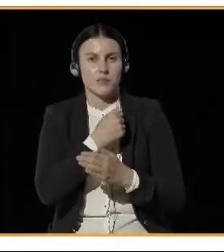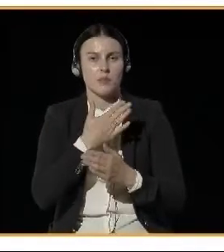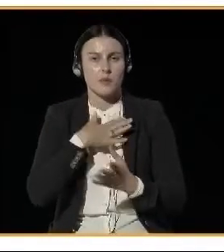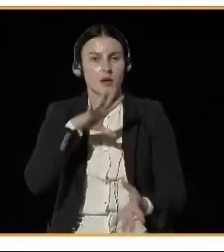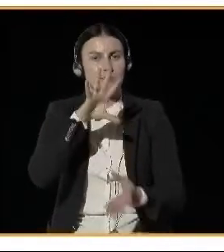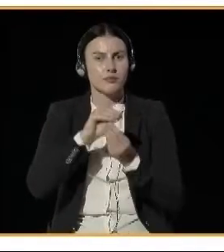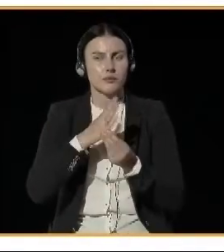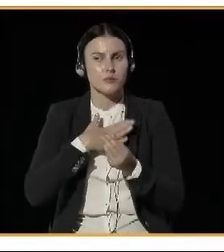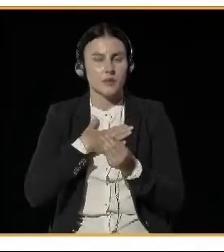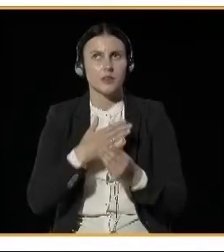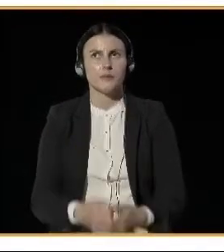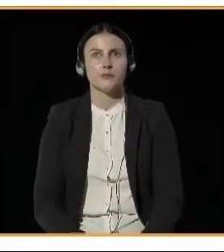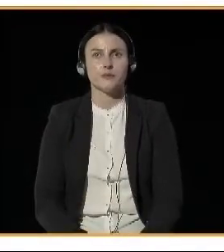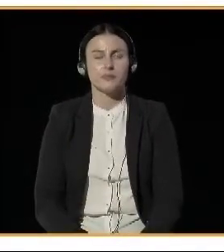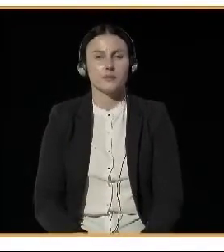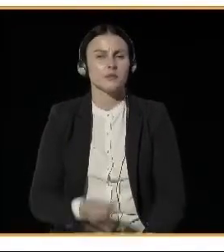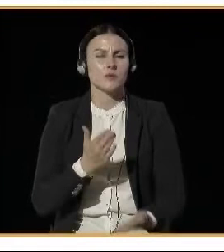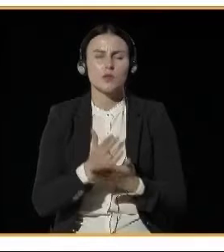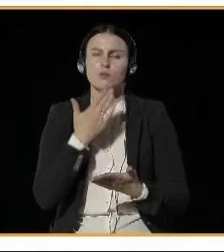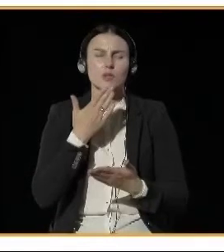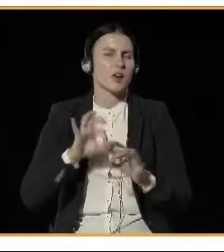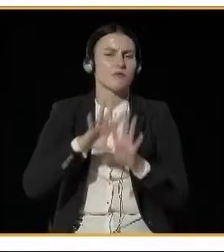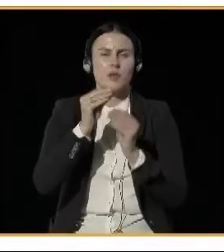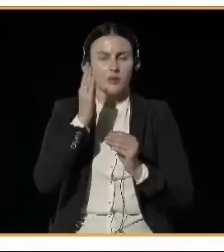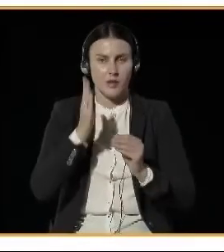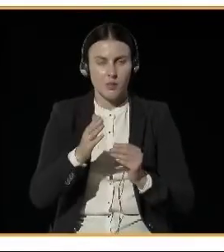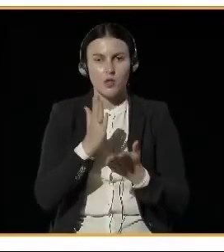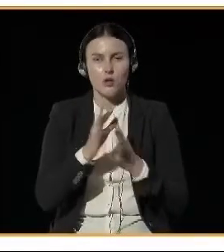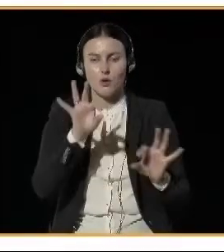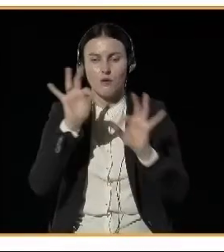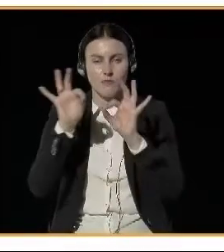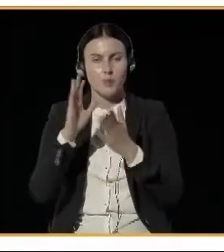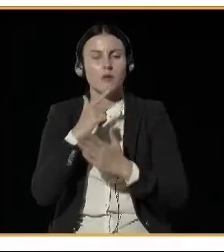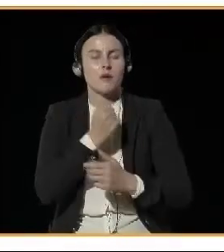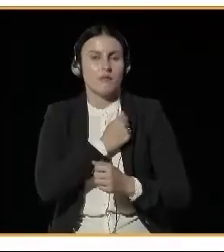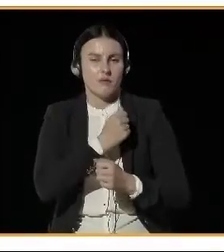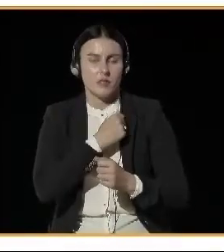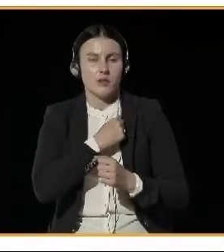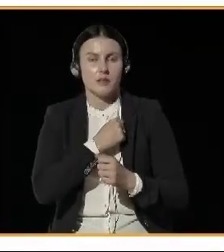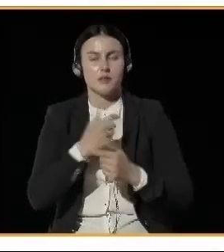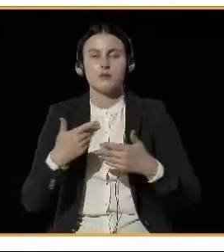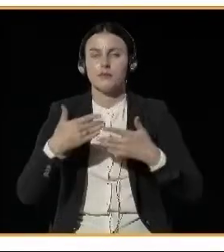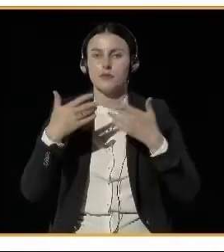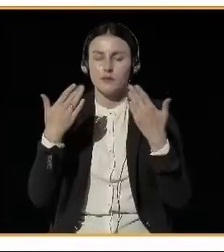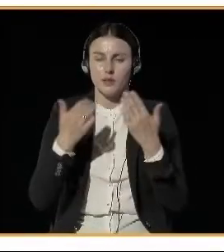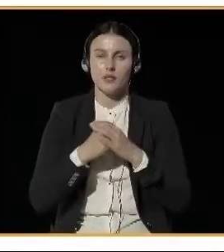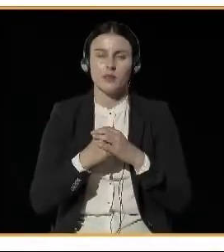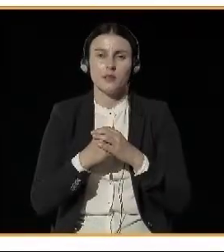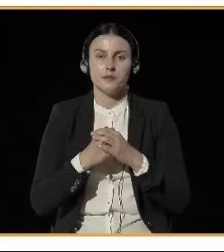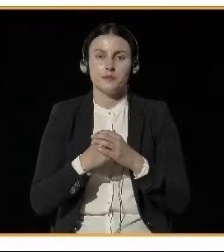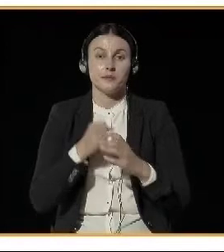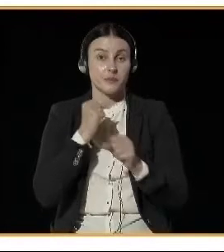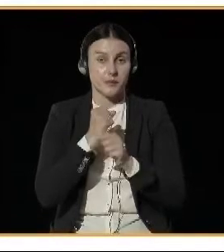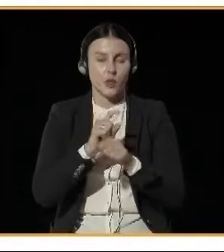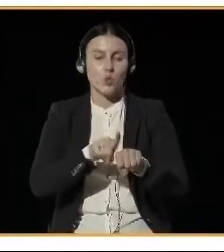I cannot present all of them, but I will highlight some of them. Many of the long term measures implemented in Oslo are